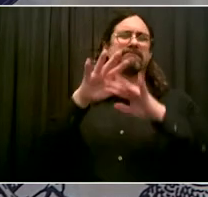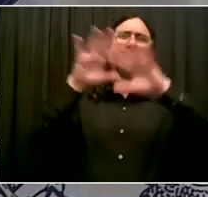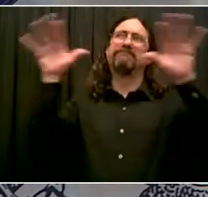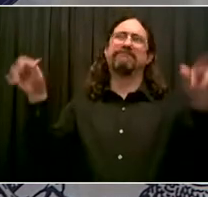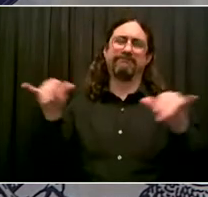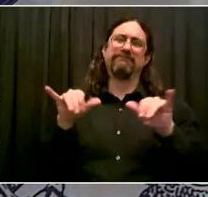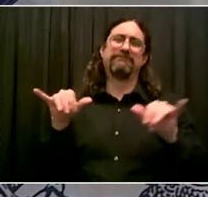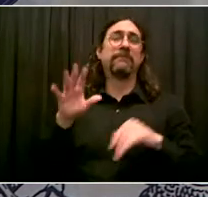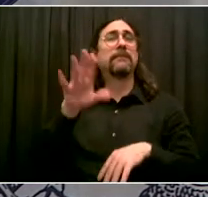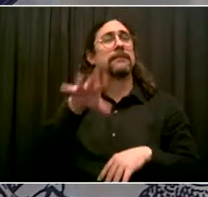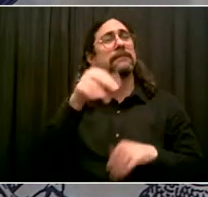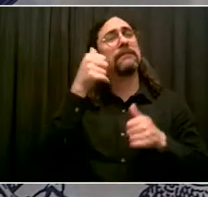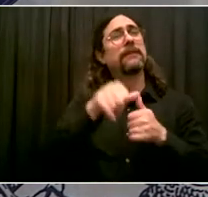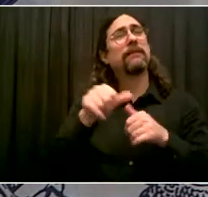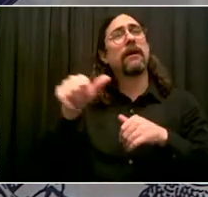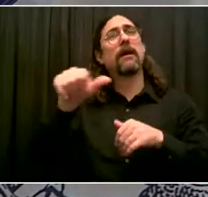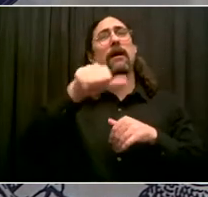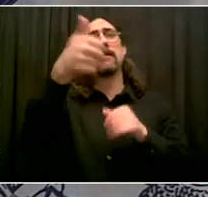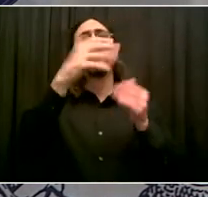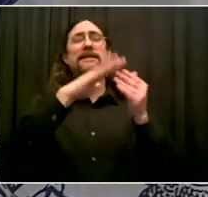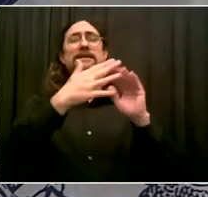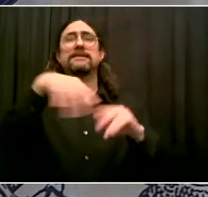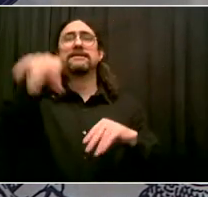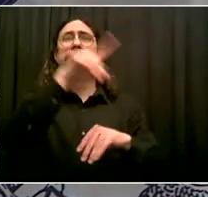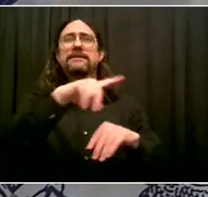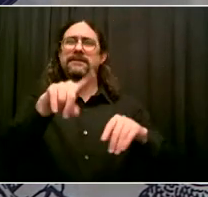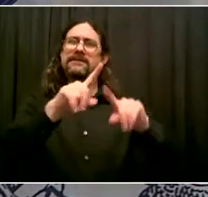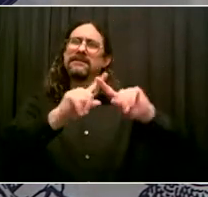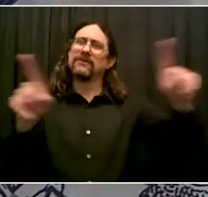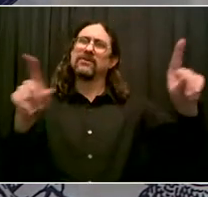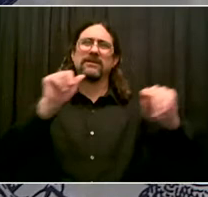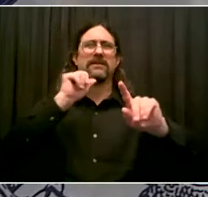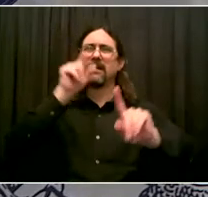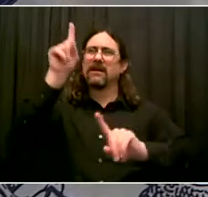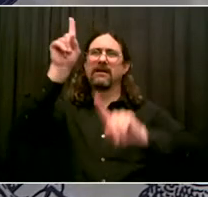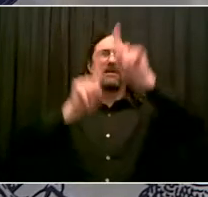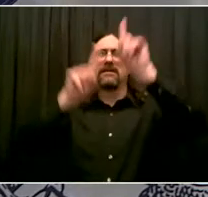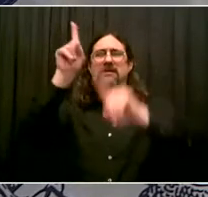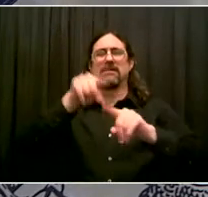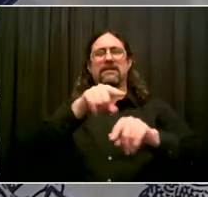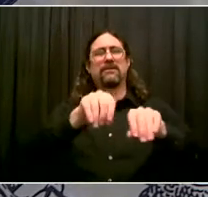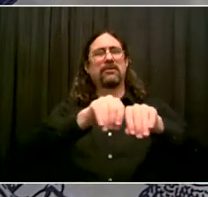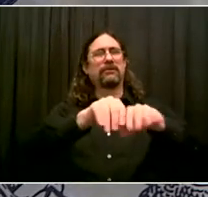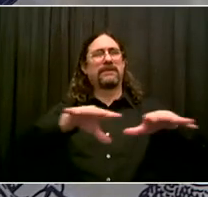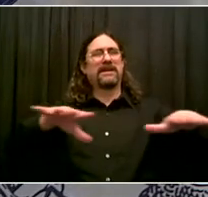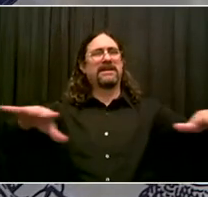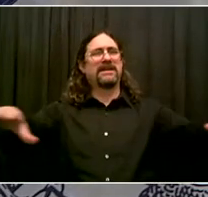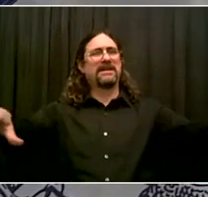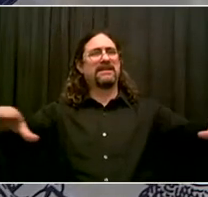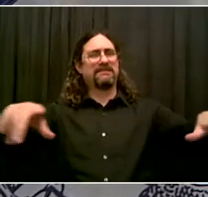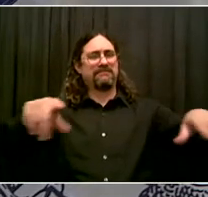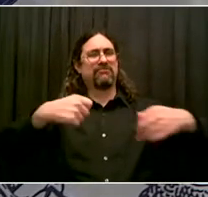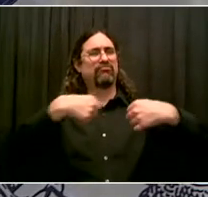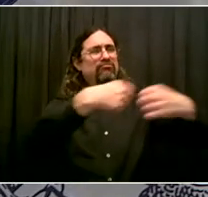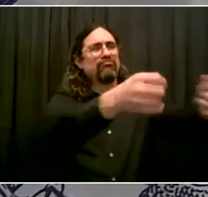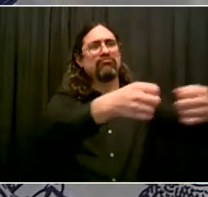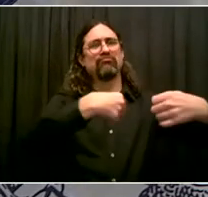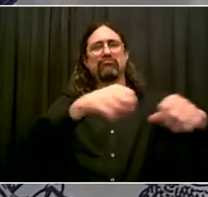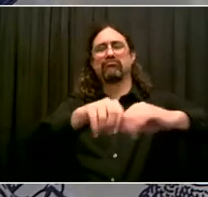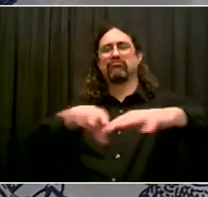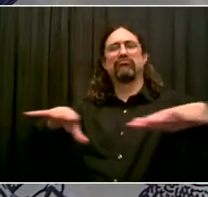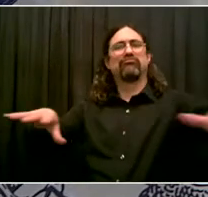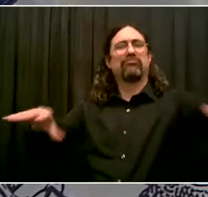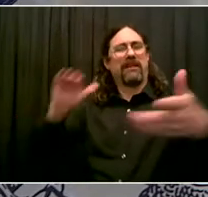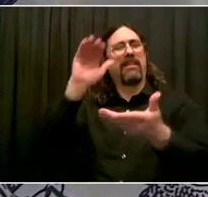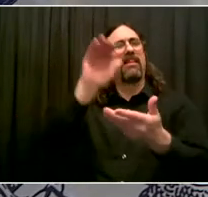driving back this disease in a very, very difficult environment. I give our health team a lot of credit. I give everyday New Yorkers a lot of credit. You